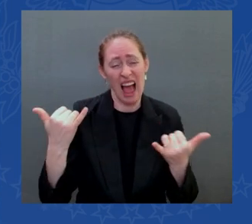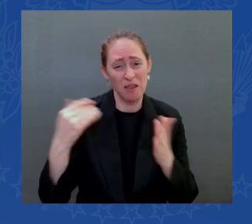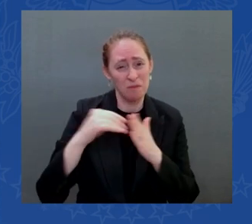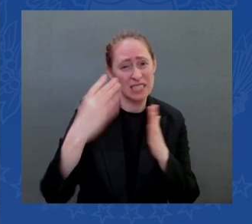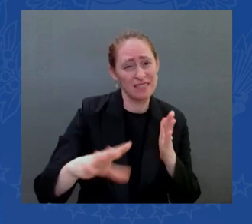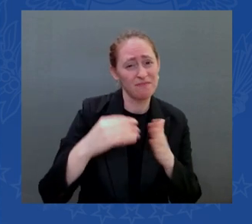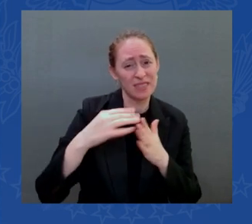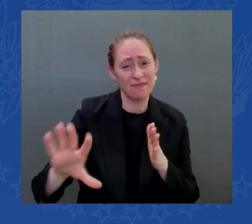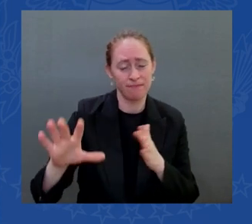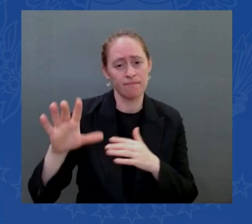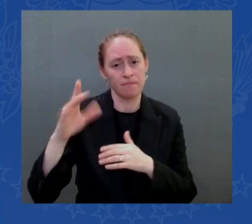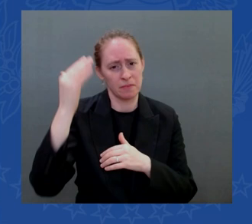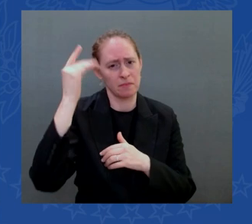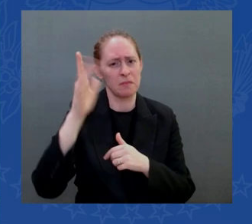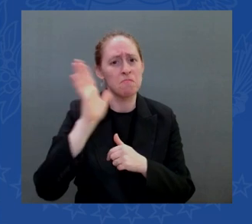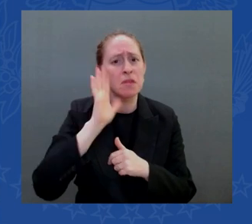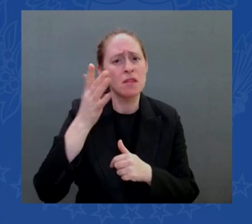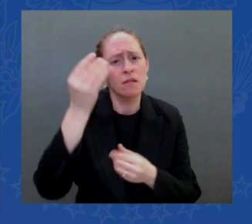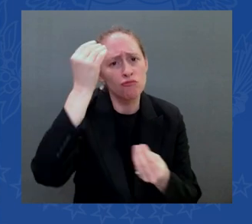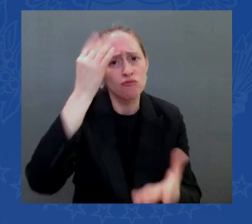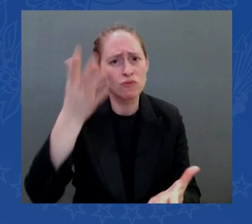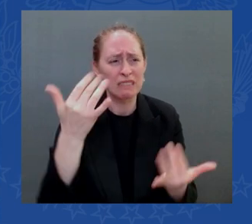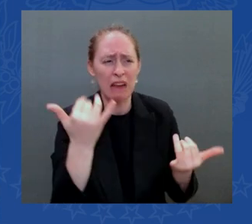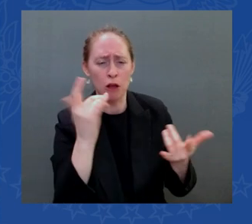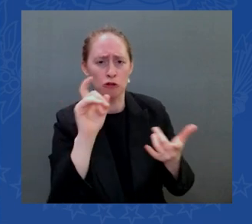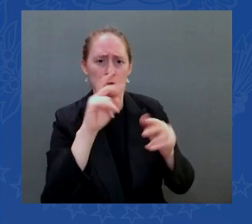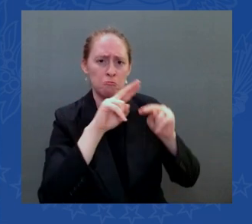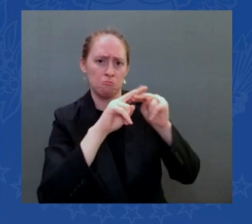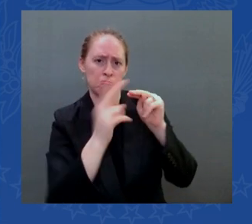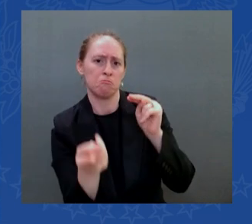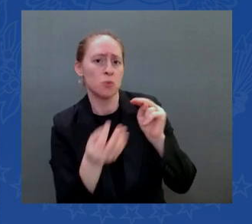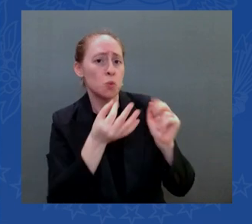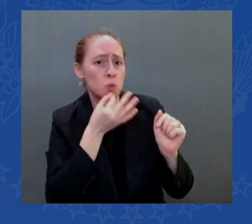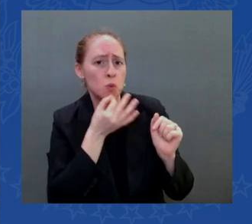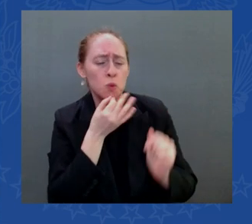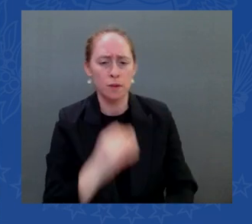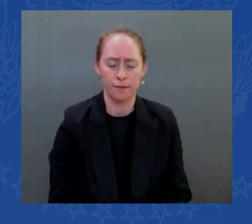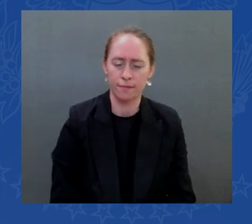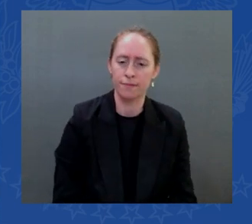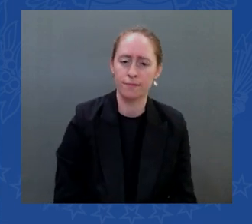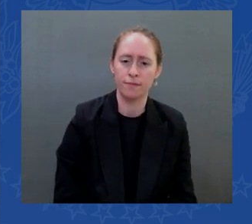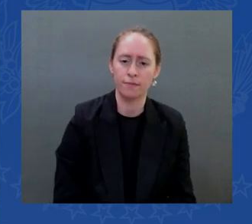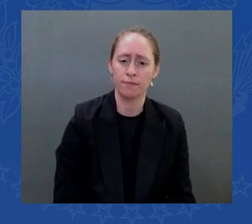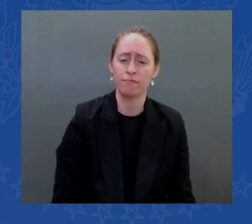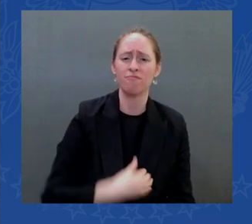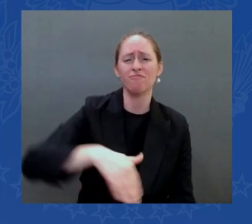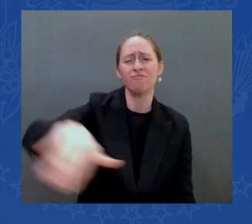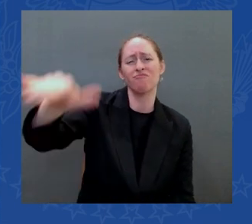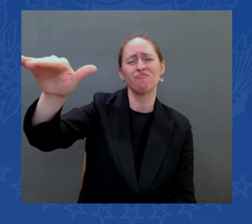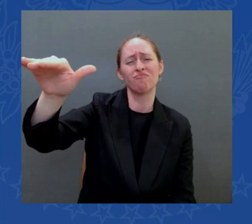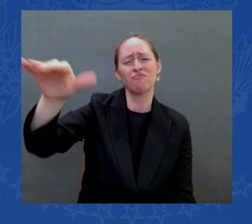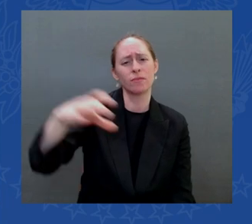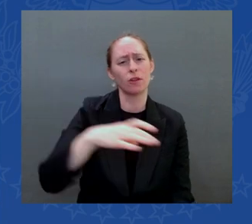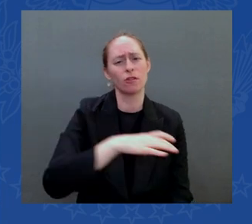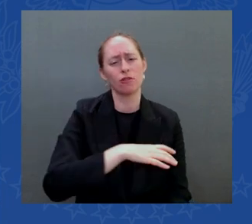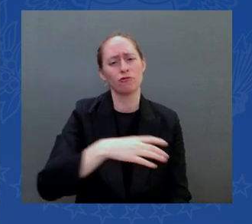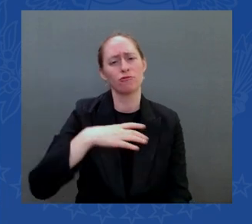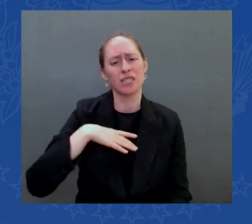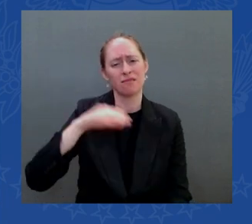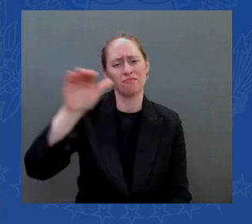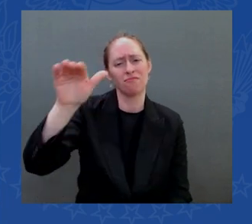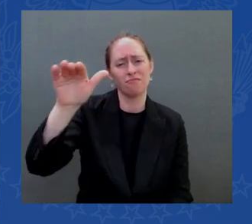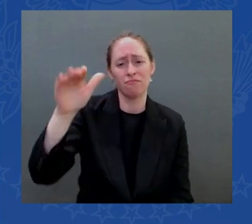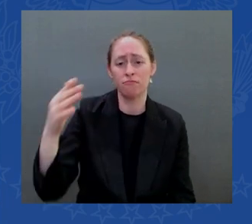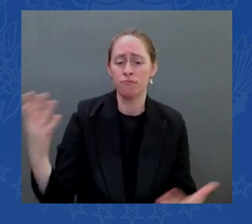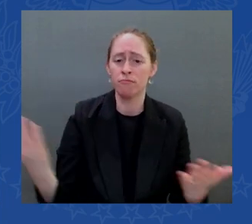congress to move immediately to lower the cost of family utility bills prescription drug bills and more while lowering the deficit and